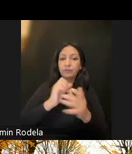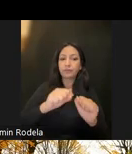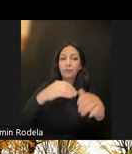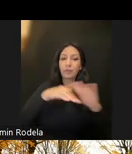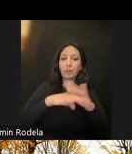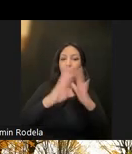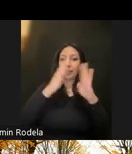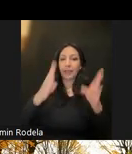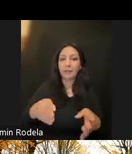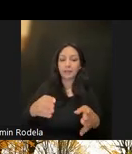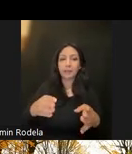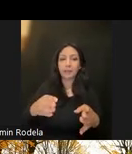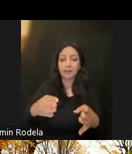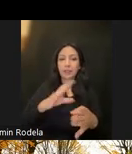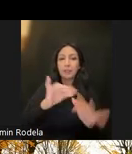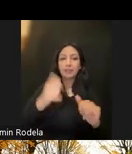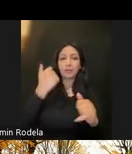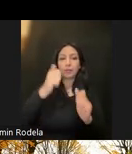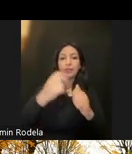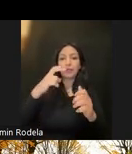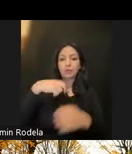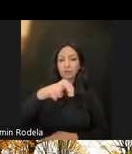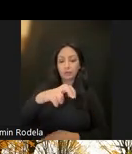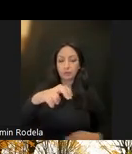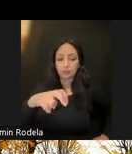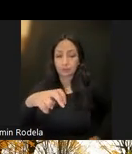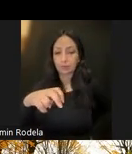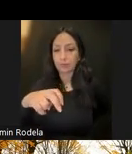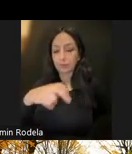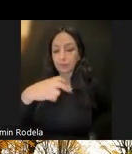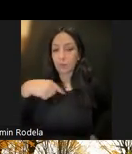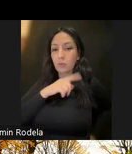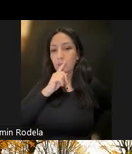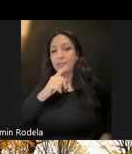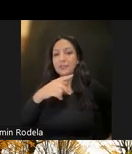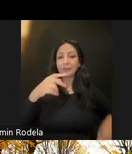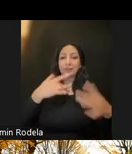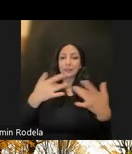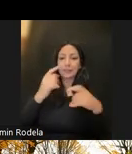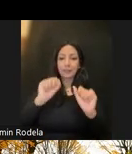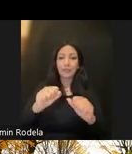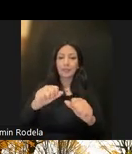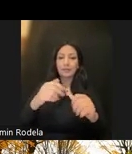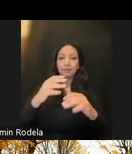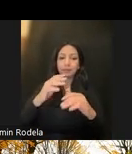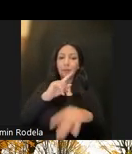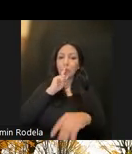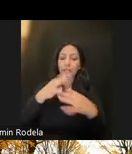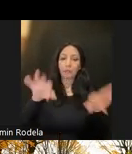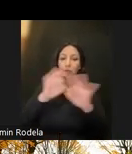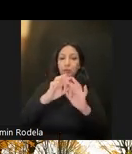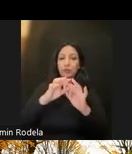as well as transportation. So we're really excited to be kind of including that important lens.